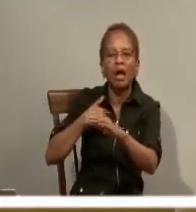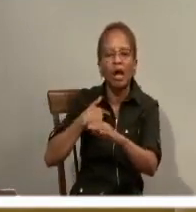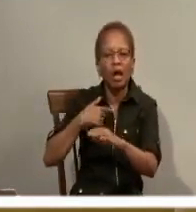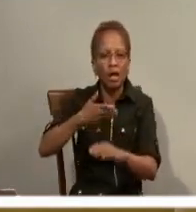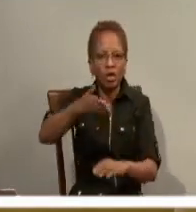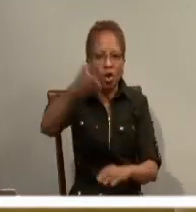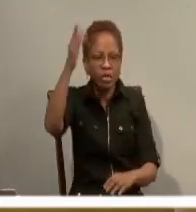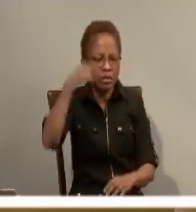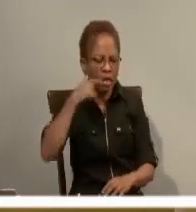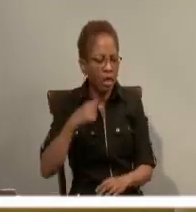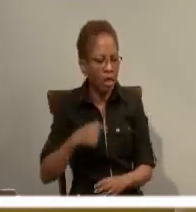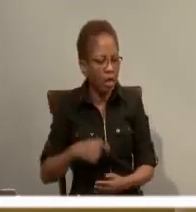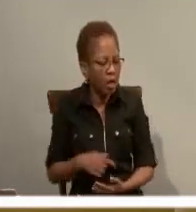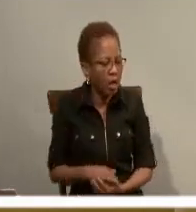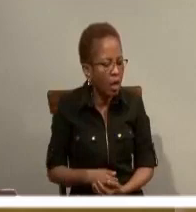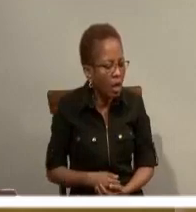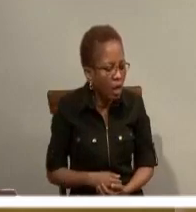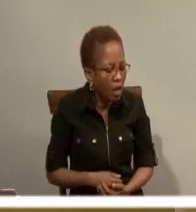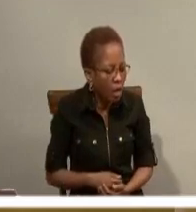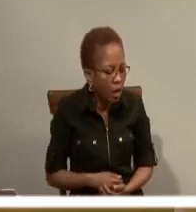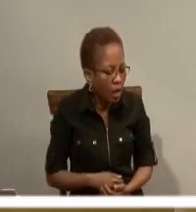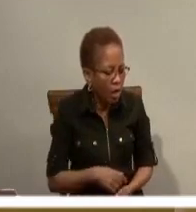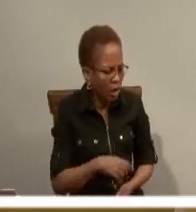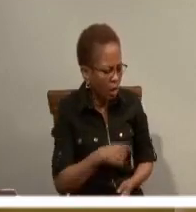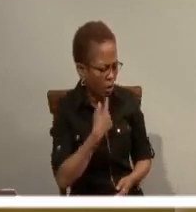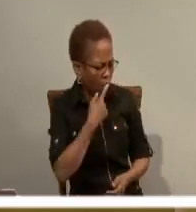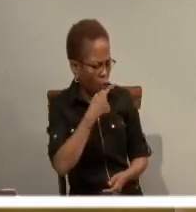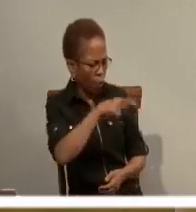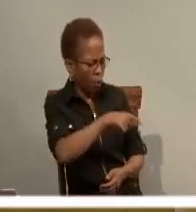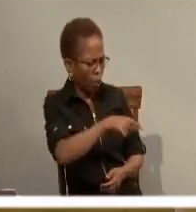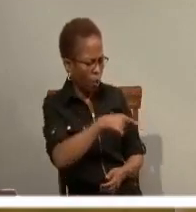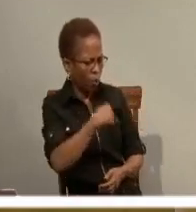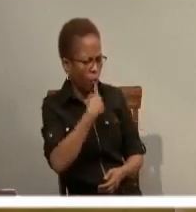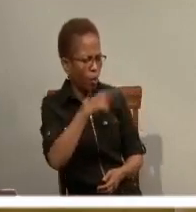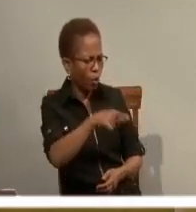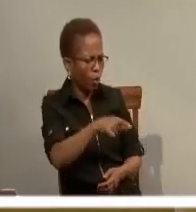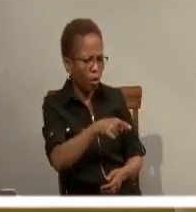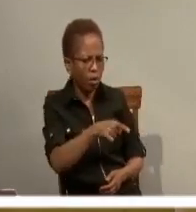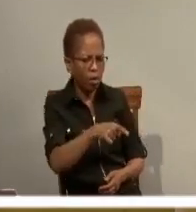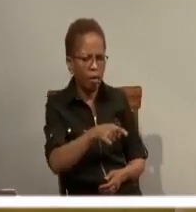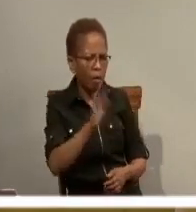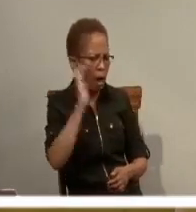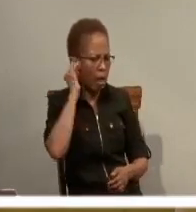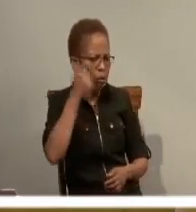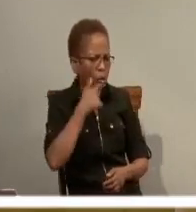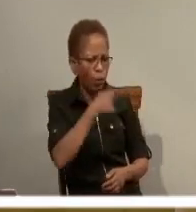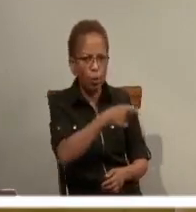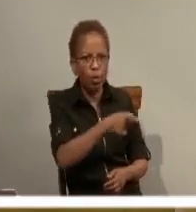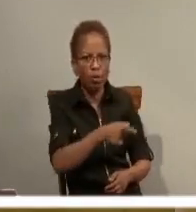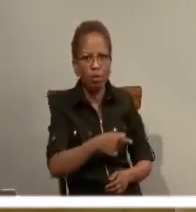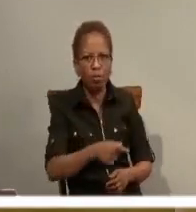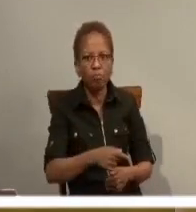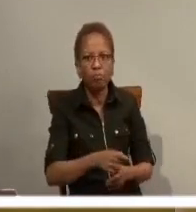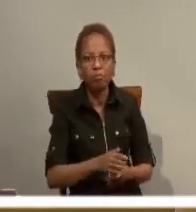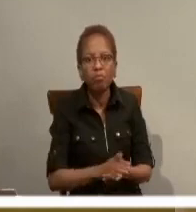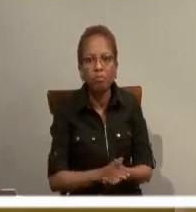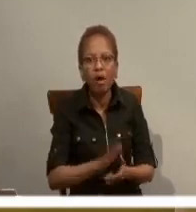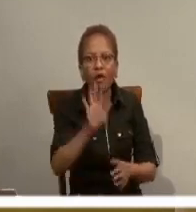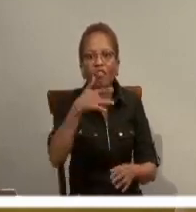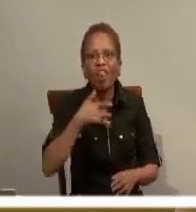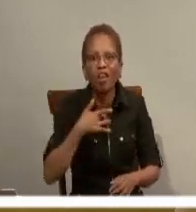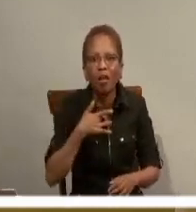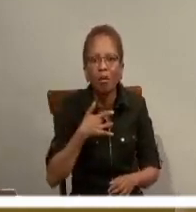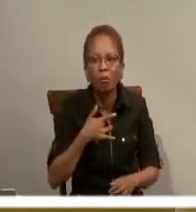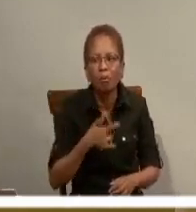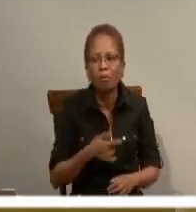organize. But that one have no comeback position from it. And that text, to understand